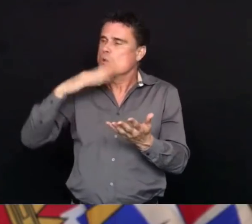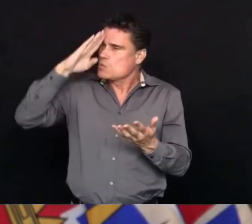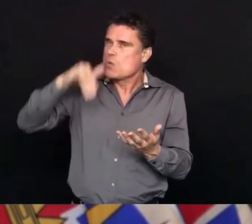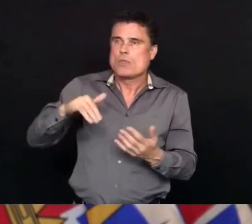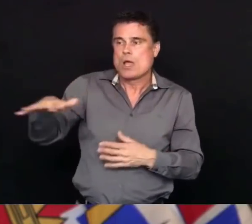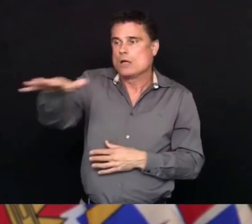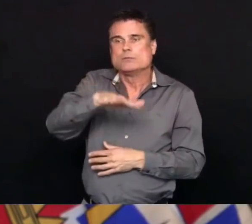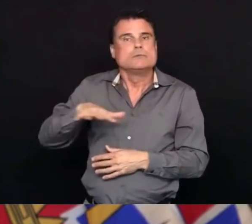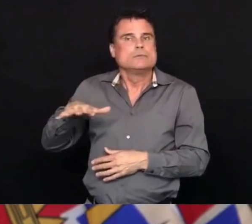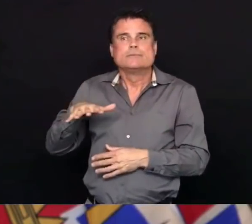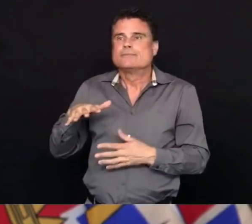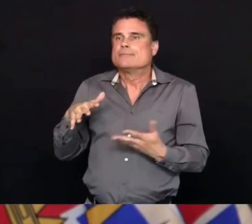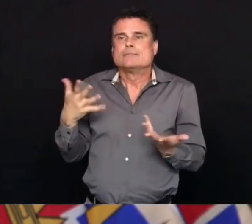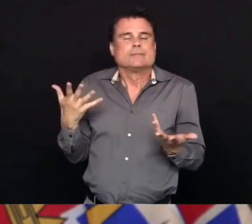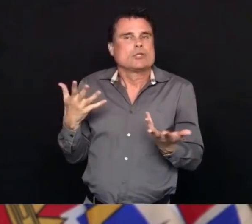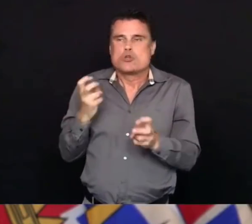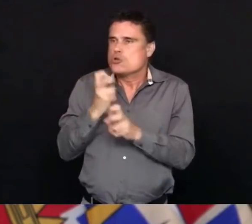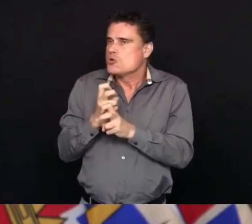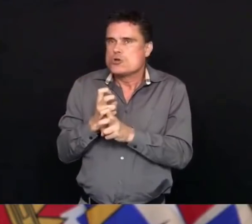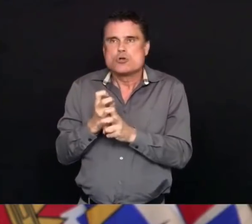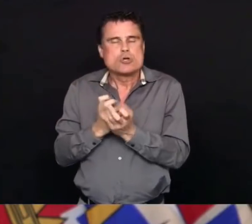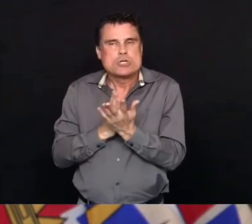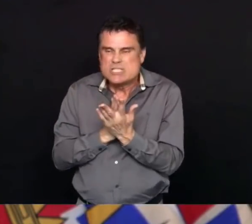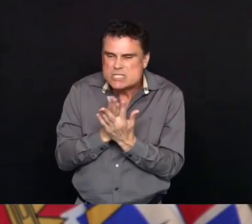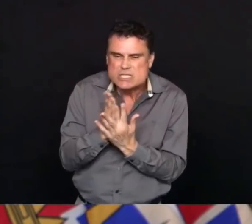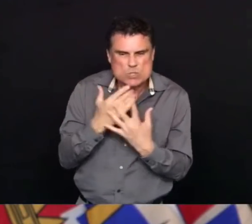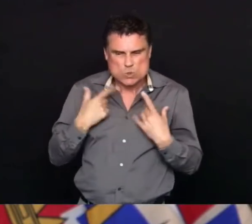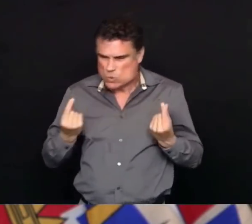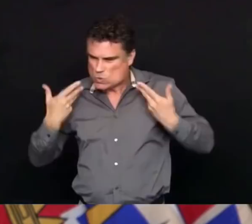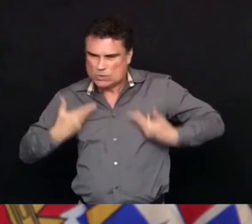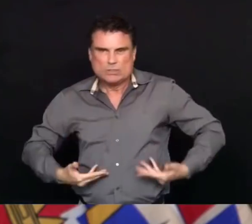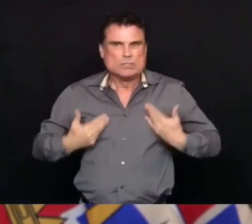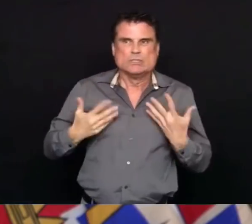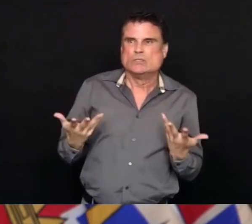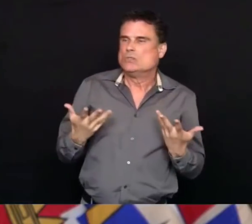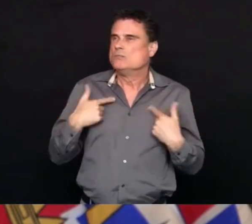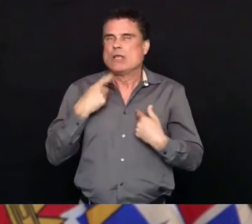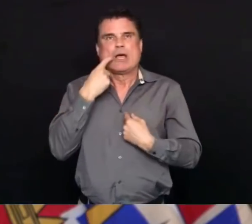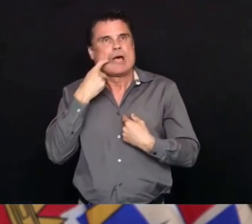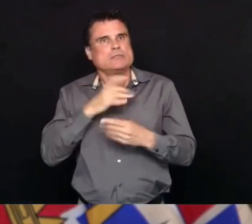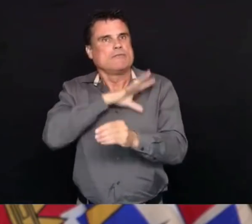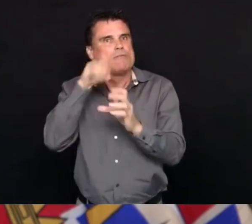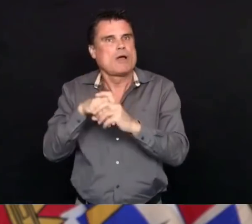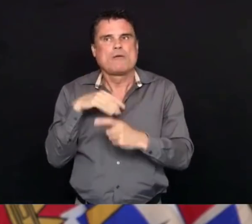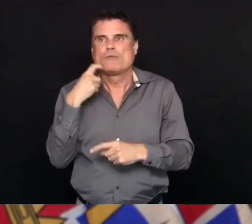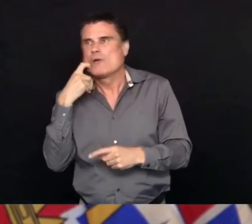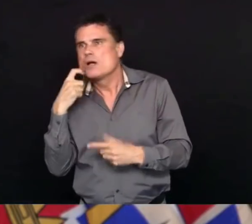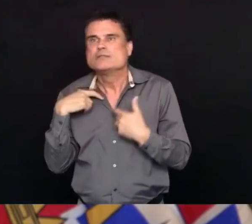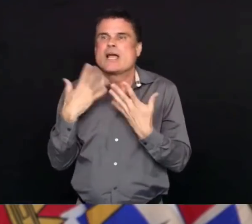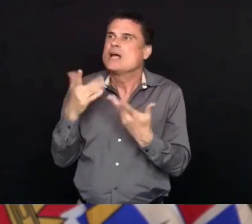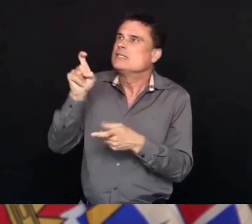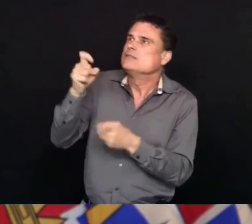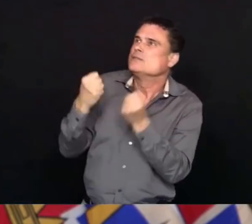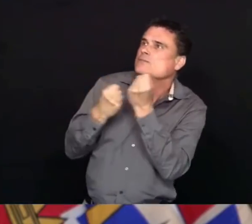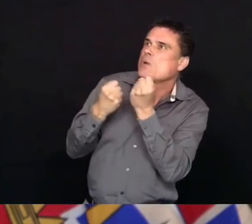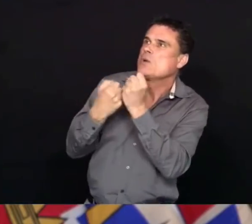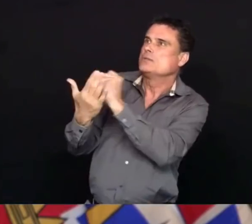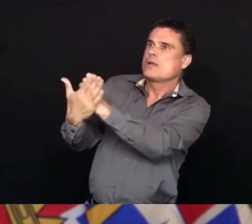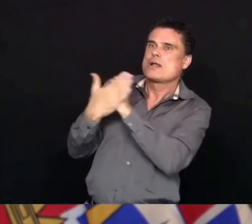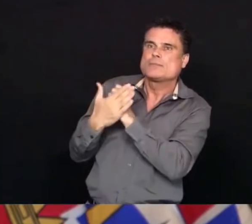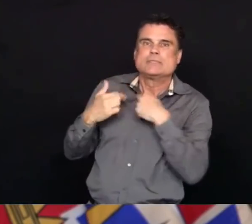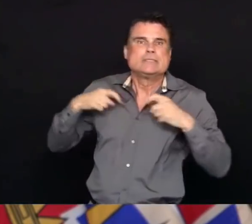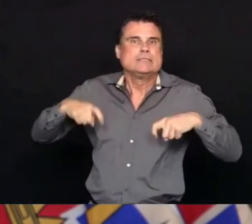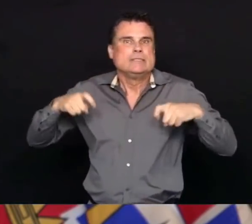around the concern about accessing help and getting the help that they need. I want you to know that you are not